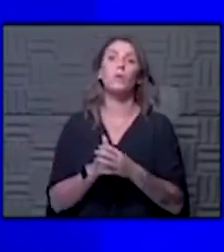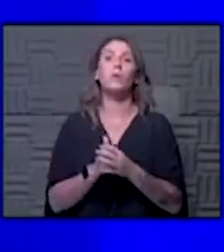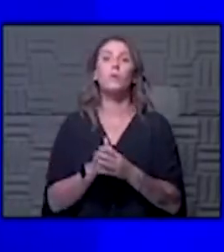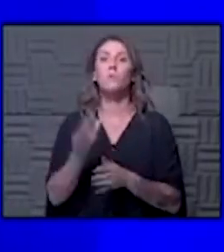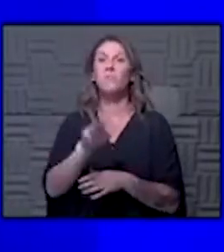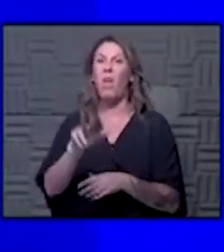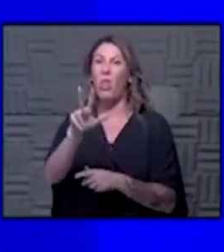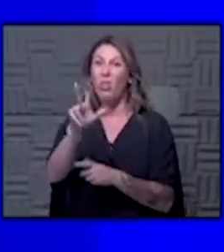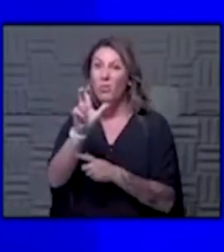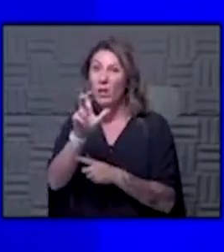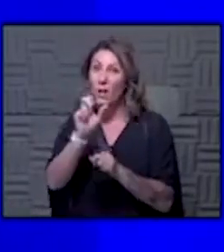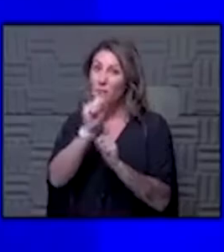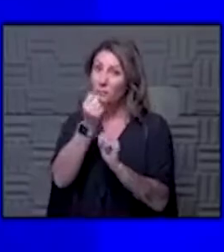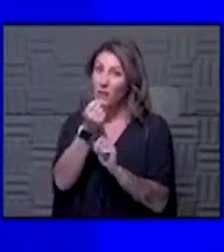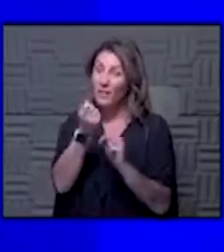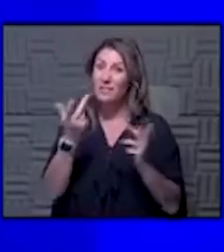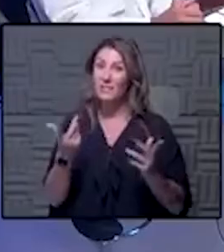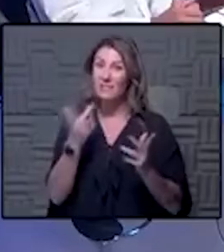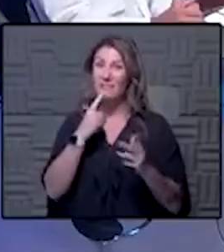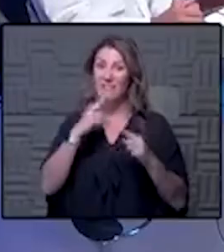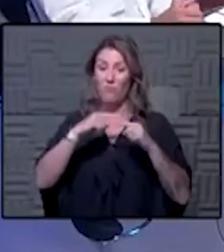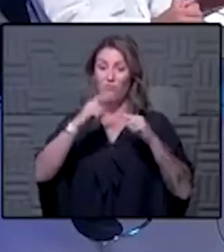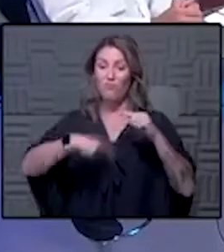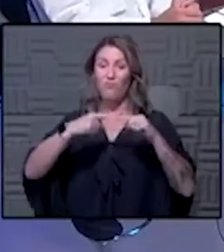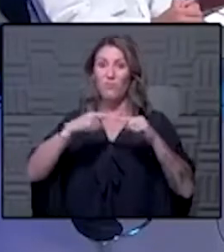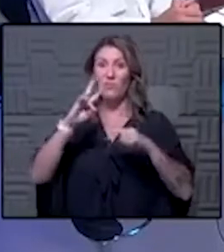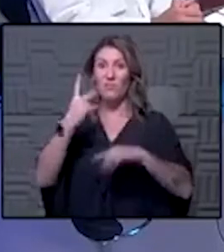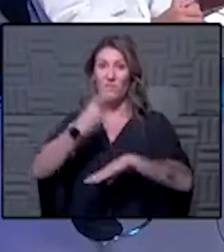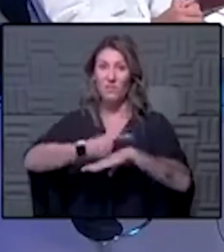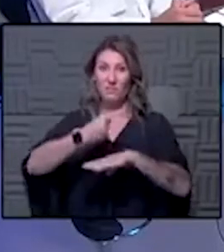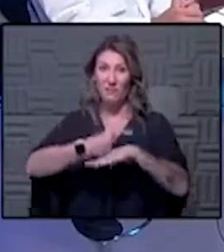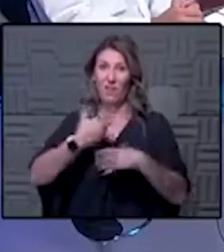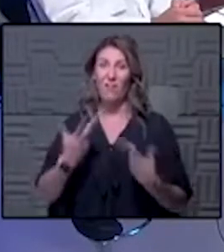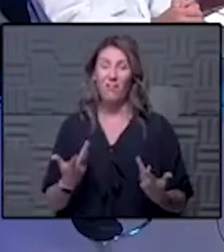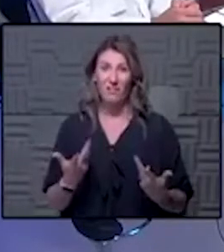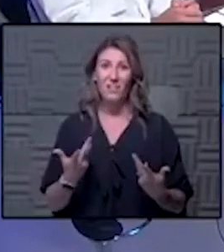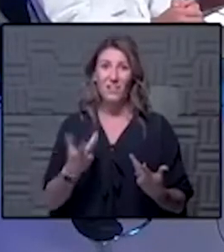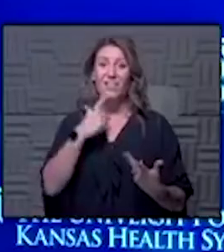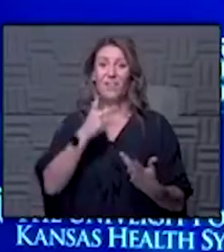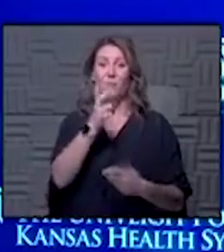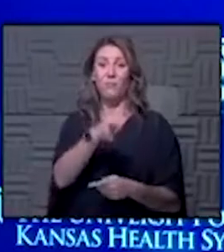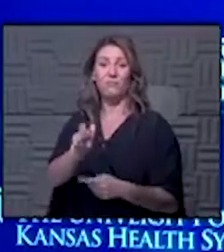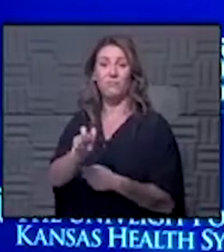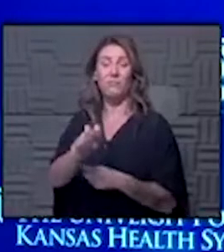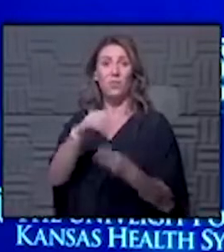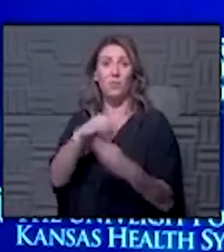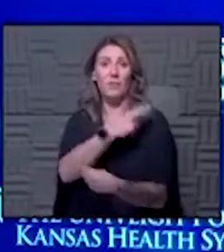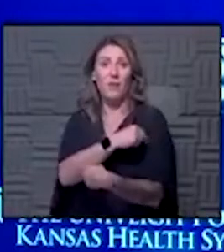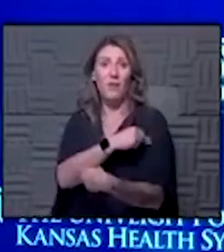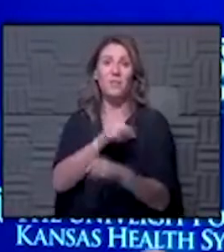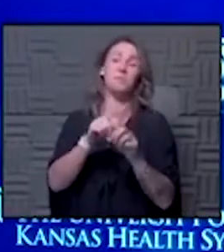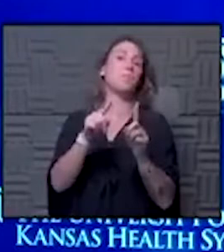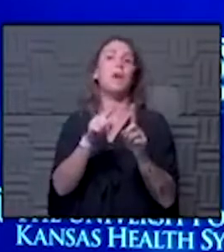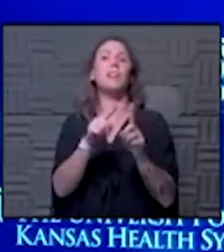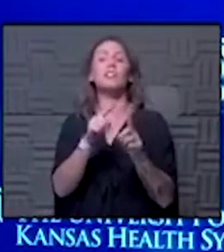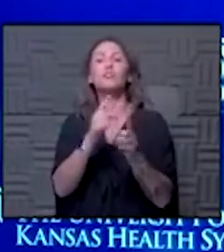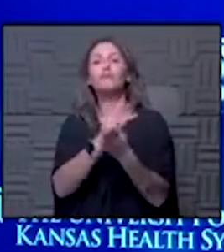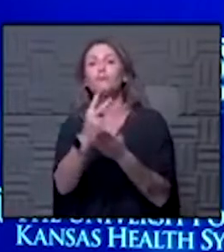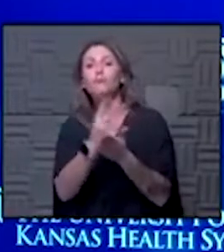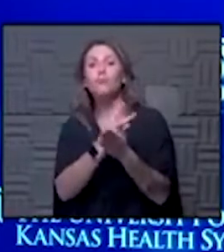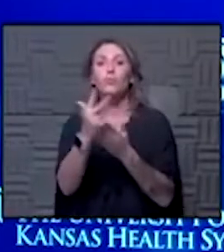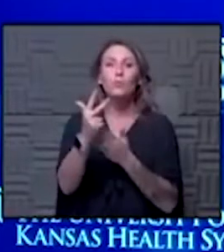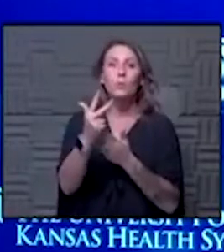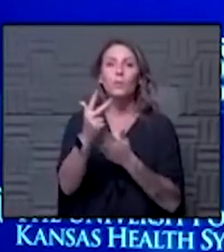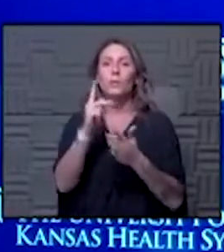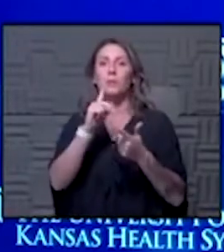about 300 cases for that rolling seven-day average. And we know that that's going to eventually translate into hospitals. It just takes two to three weeks for that to occur